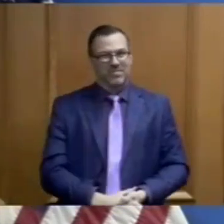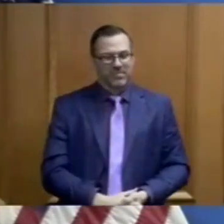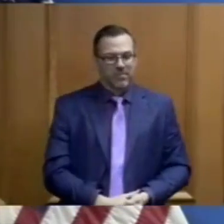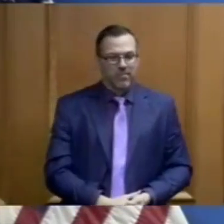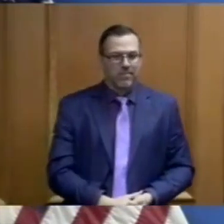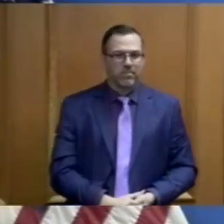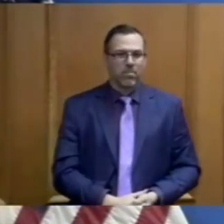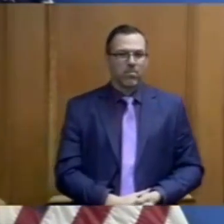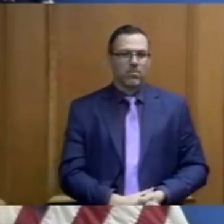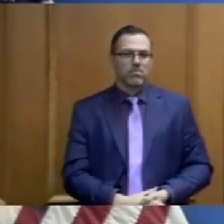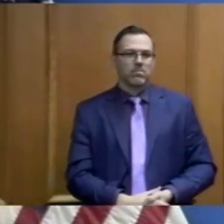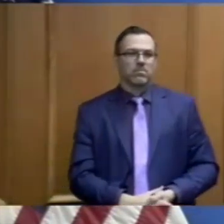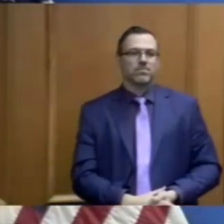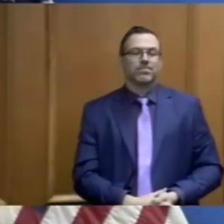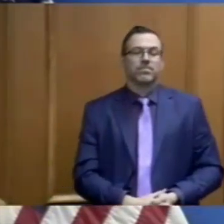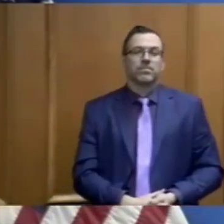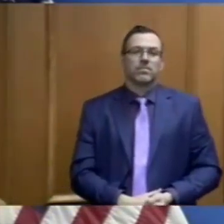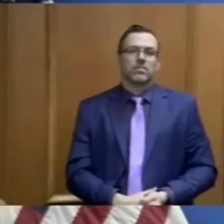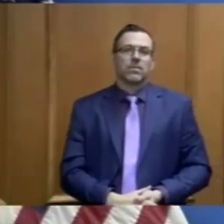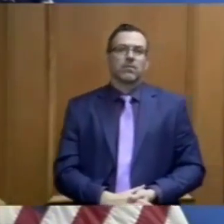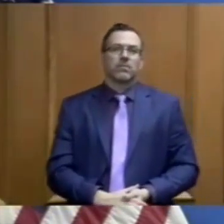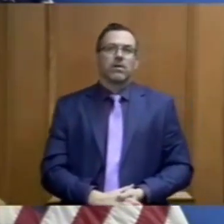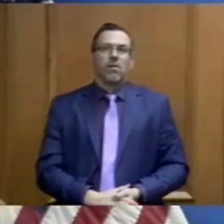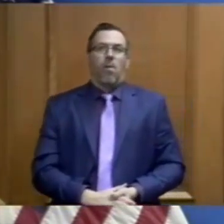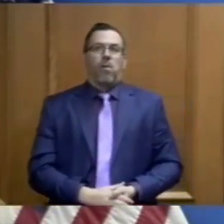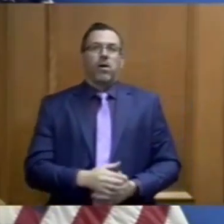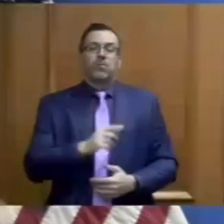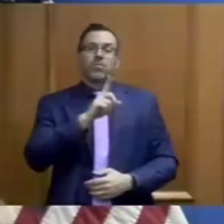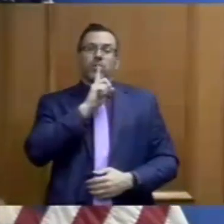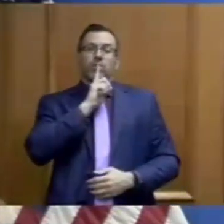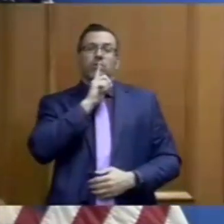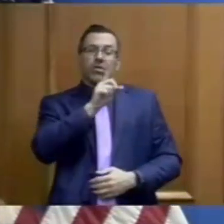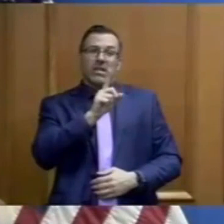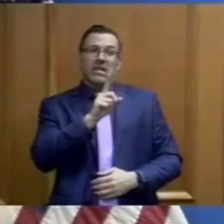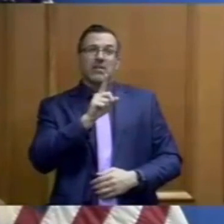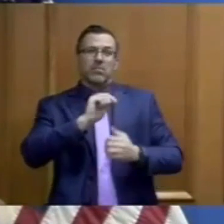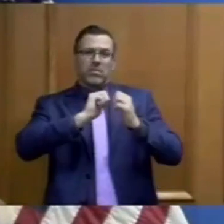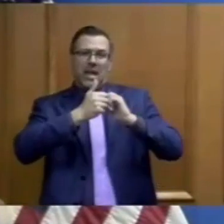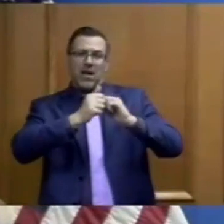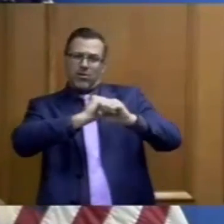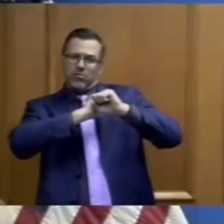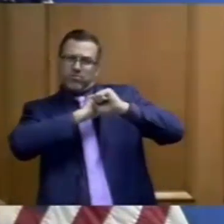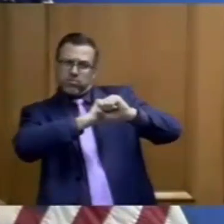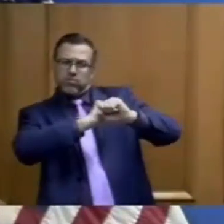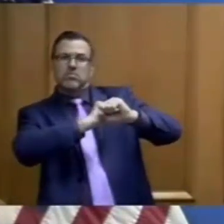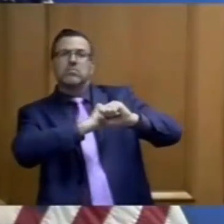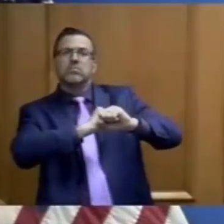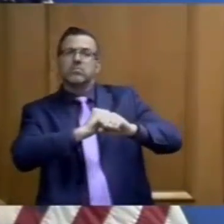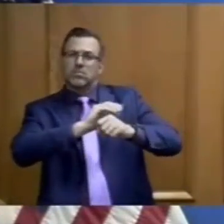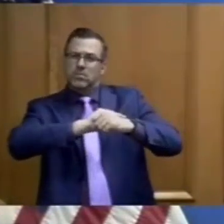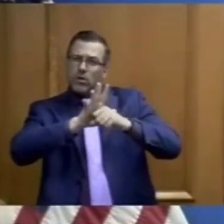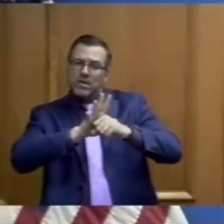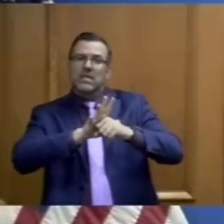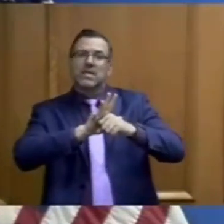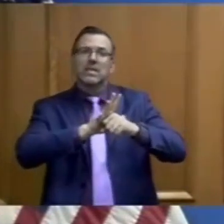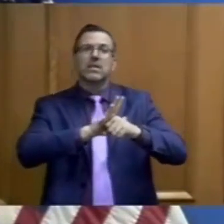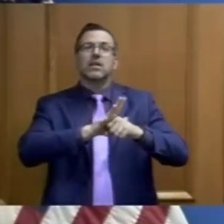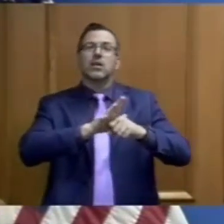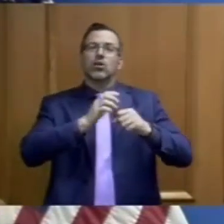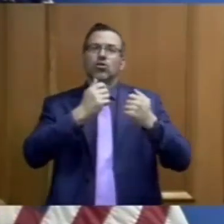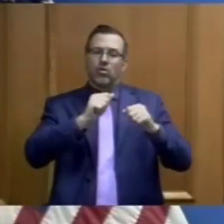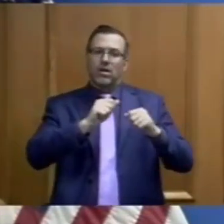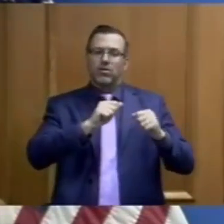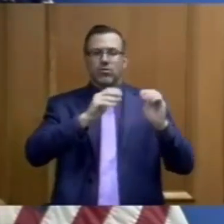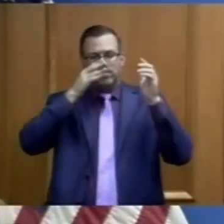Many of our efforts to fight COVID-19 have been outward facing, but we have been hard at work to protect vulnerable populations as